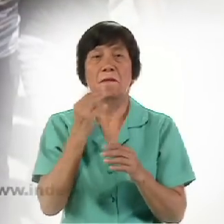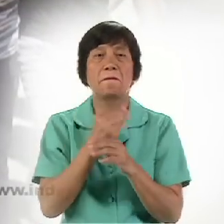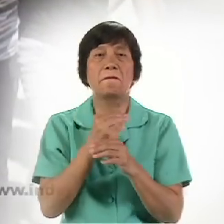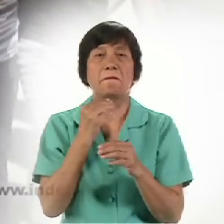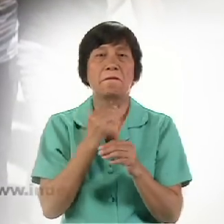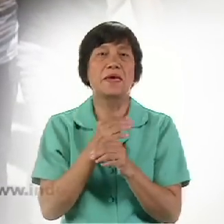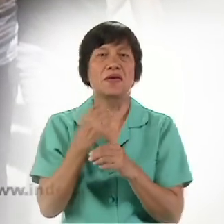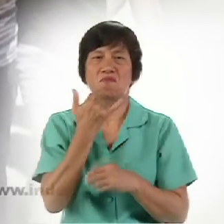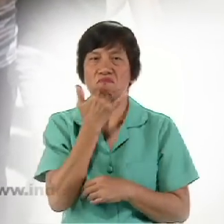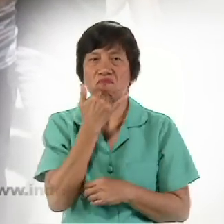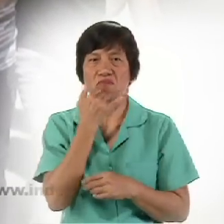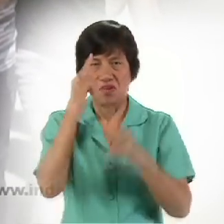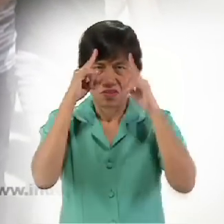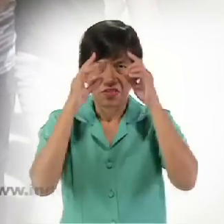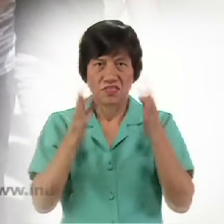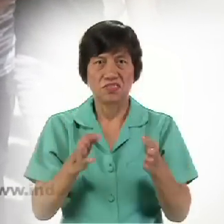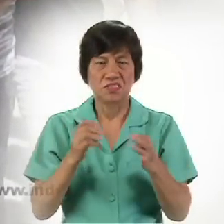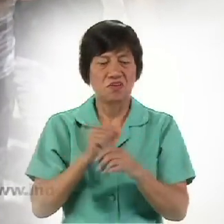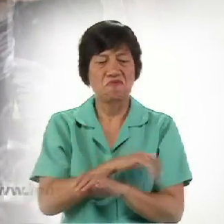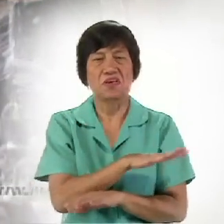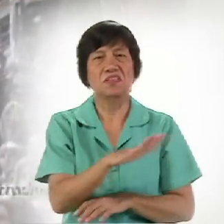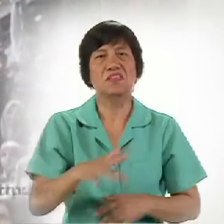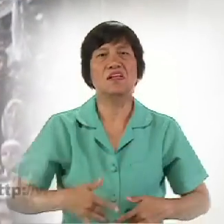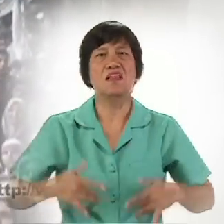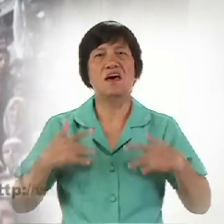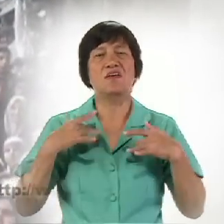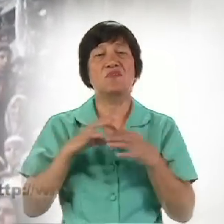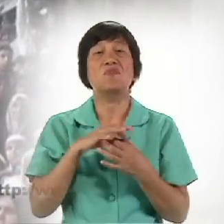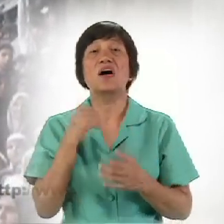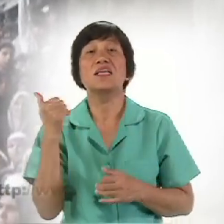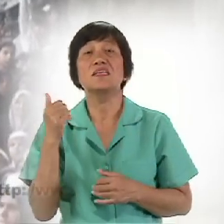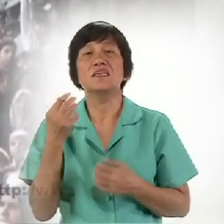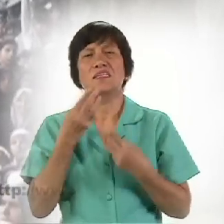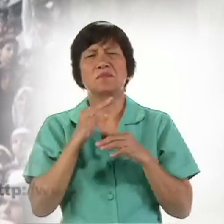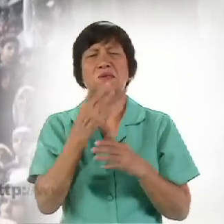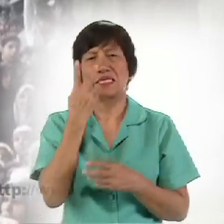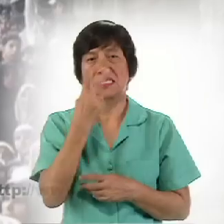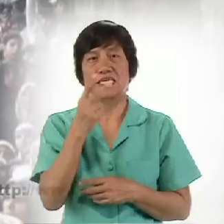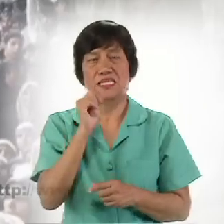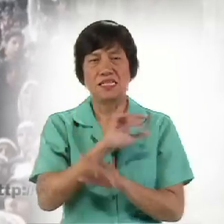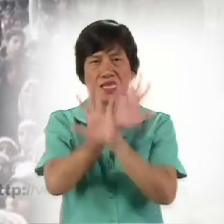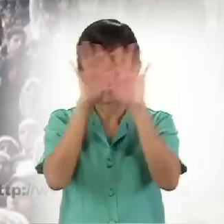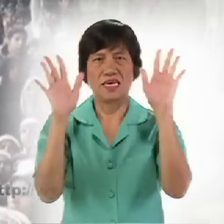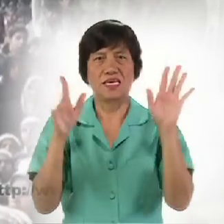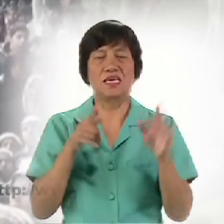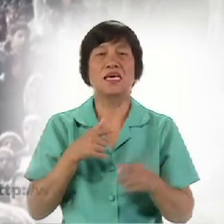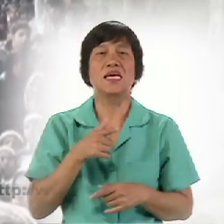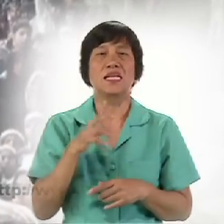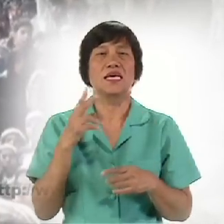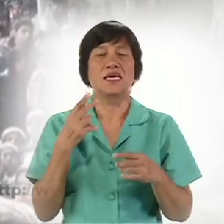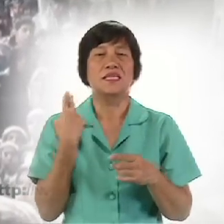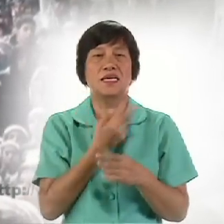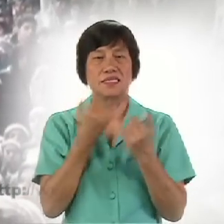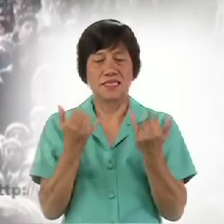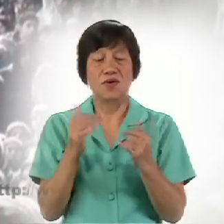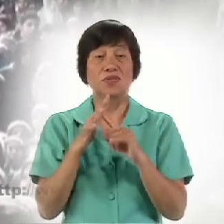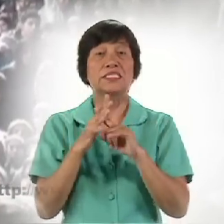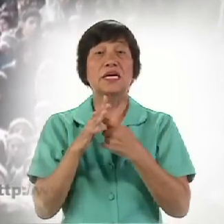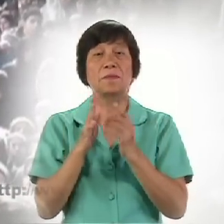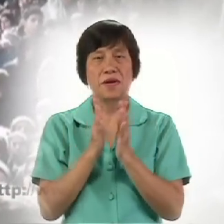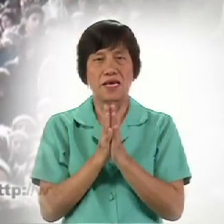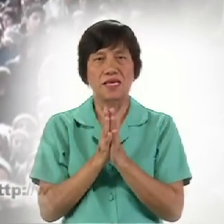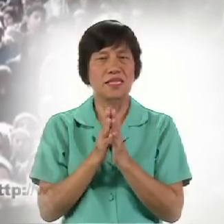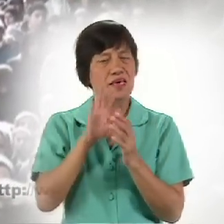Decisions Affecting the Lives of Others Might see The light Let us Not stop Praying Let us Not give Up